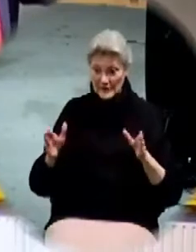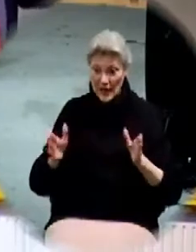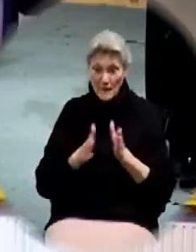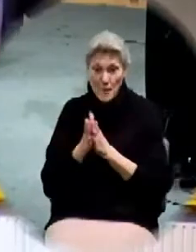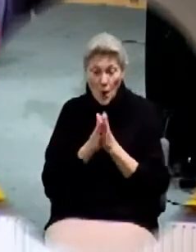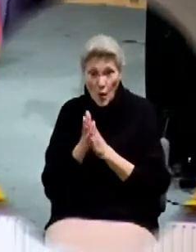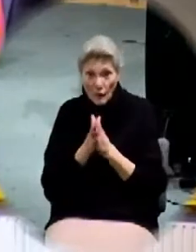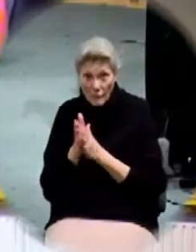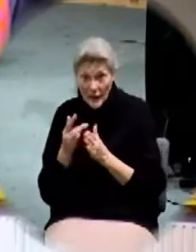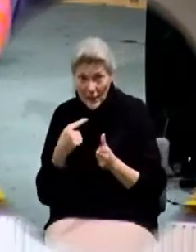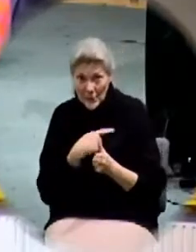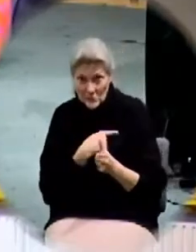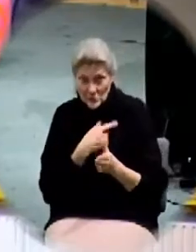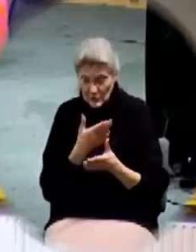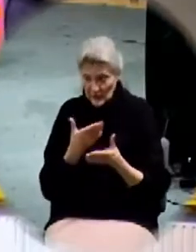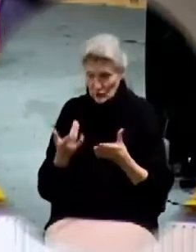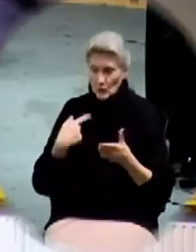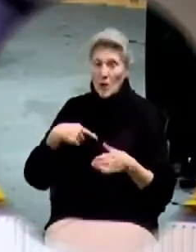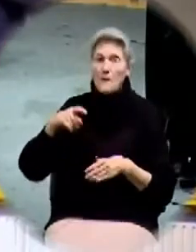must do.